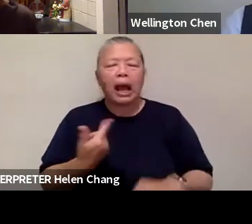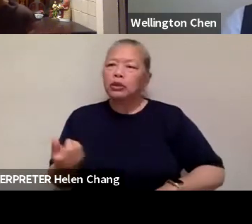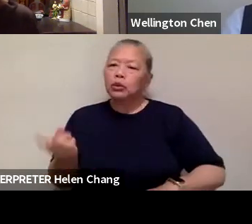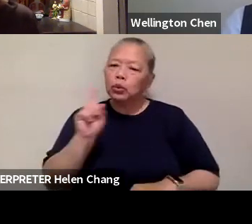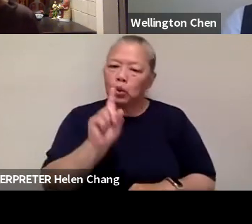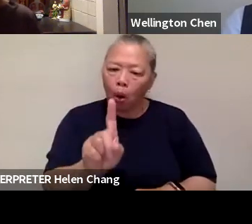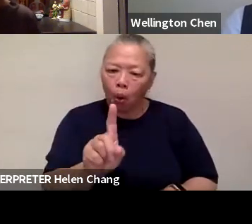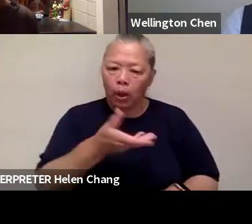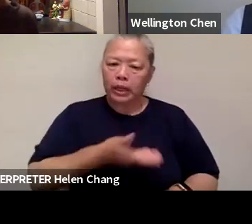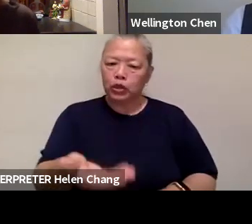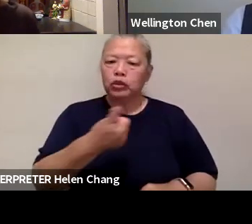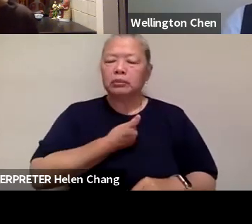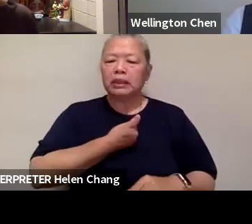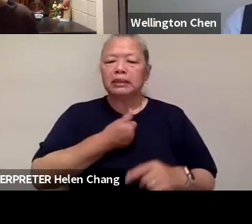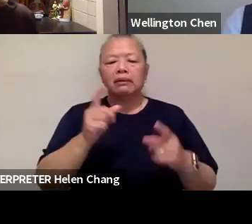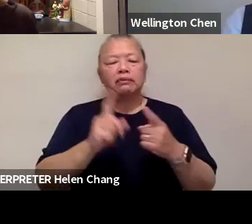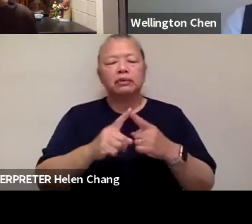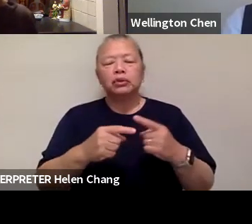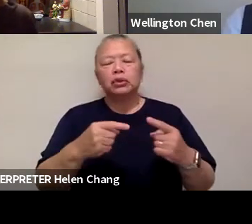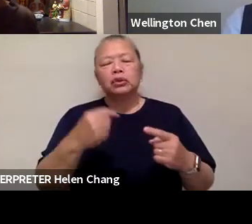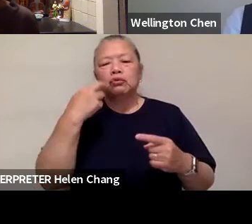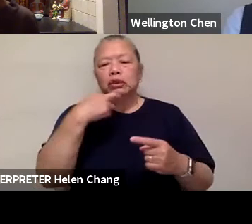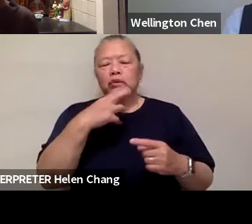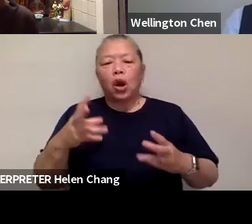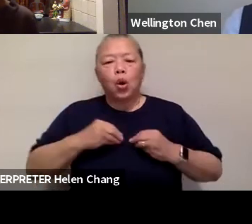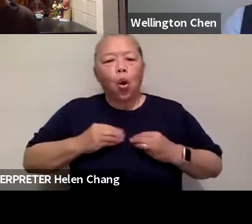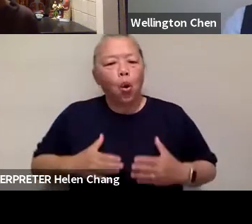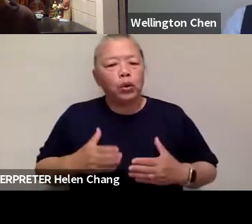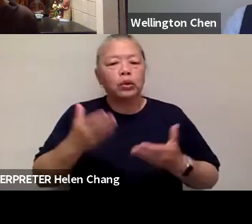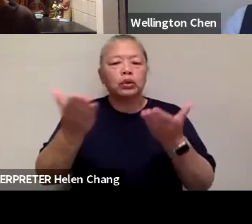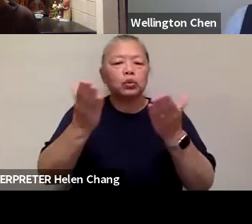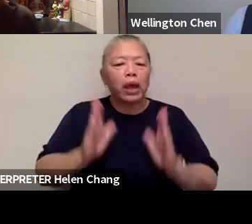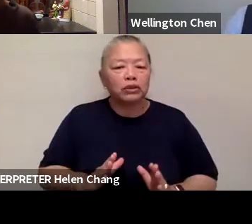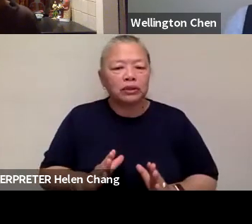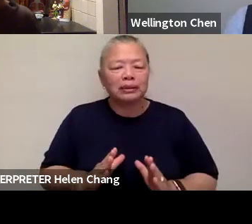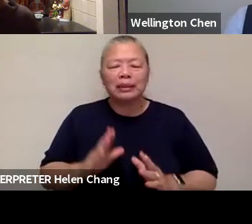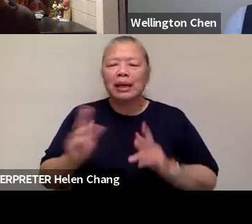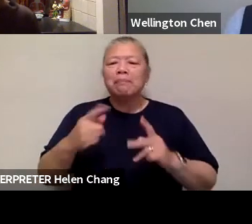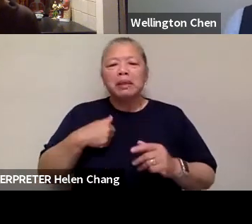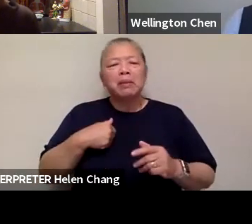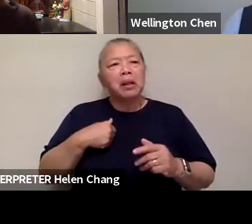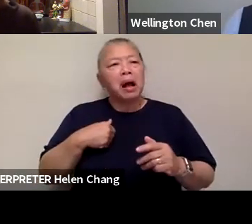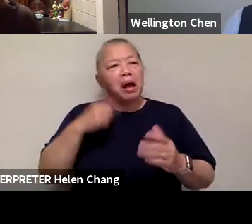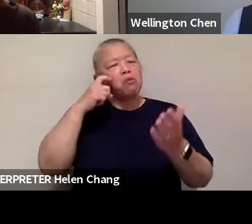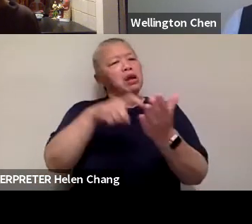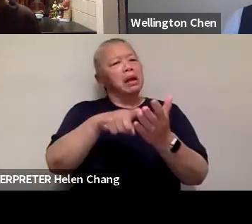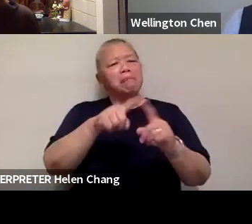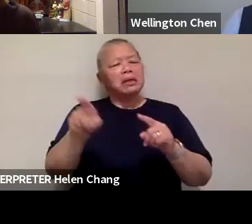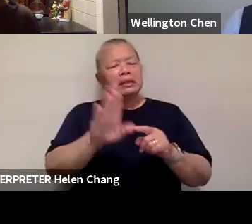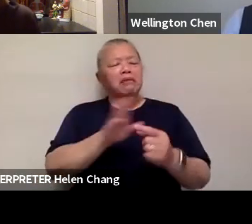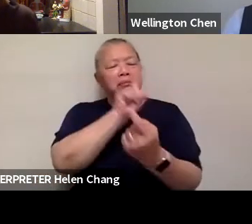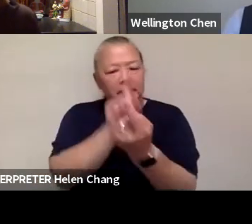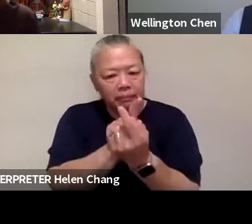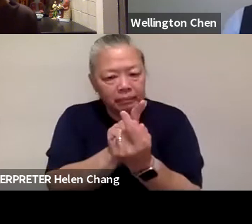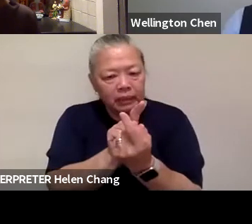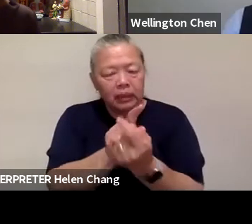that I've always seen that we've always nodded to each other. And in a very small way, I have become a part of the community and